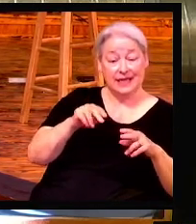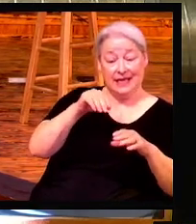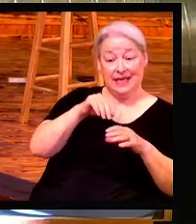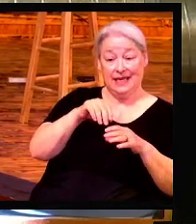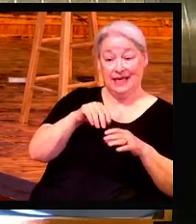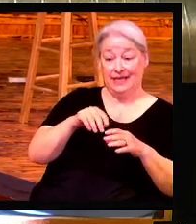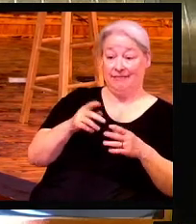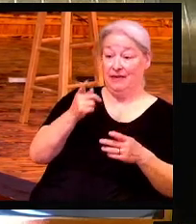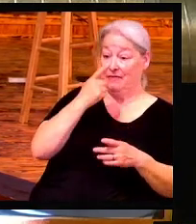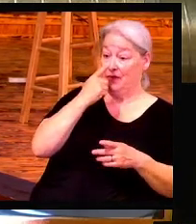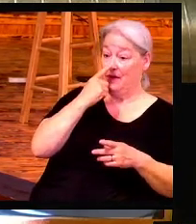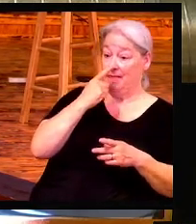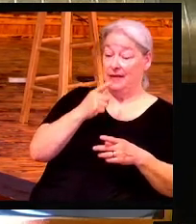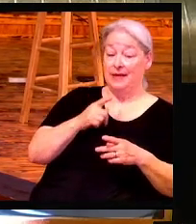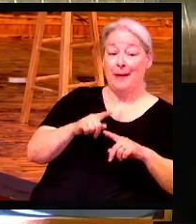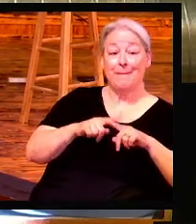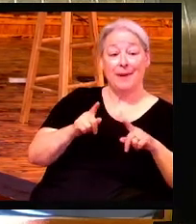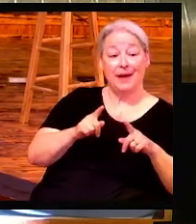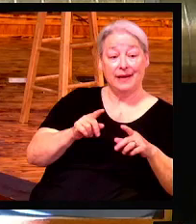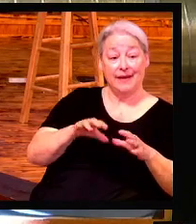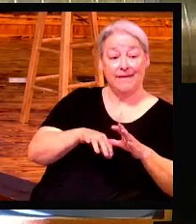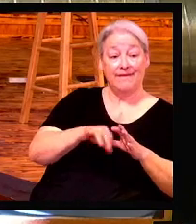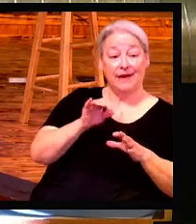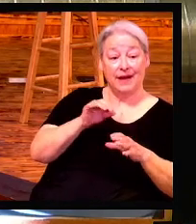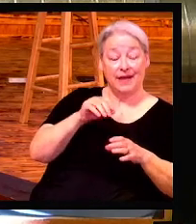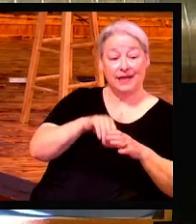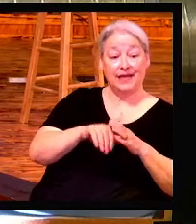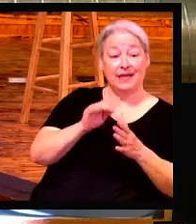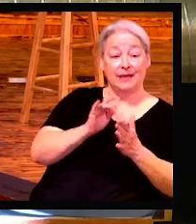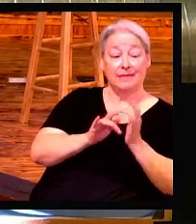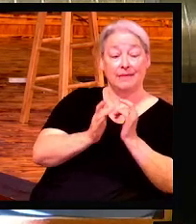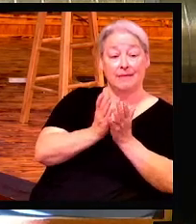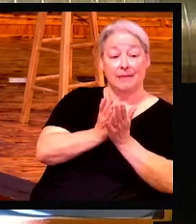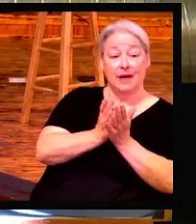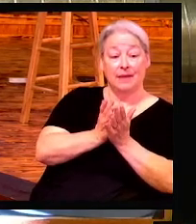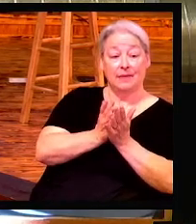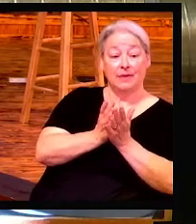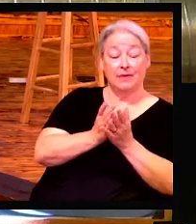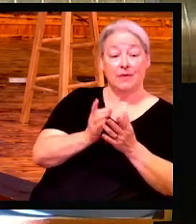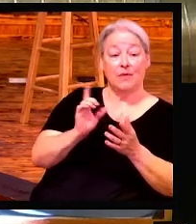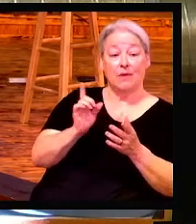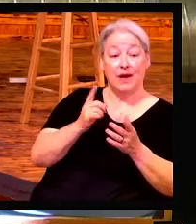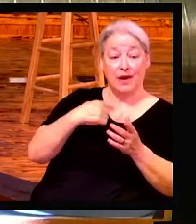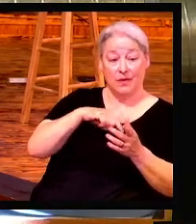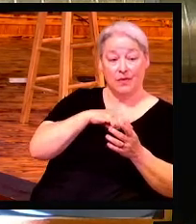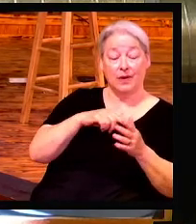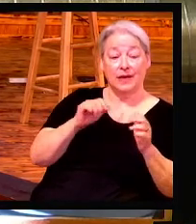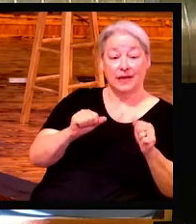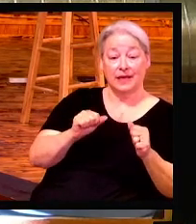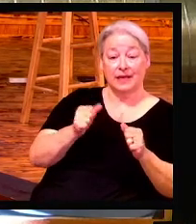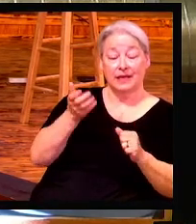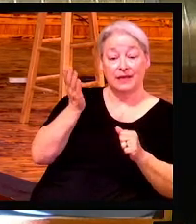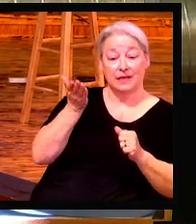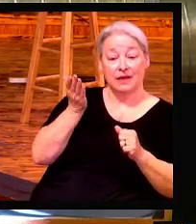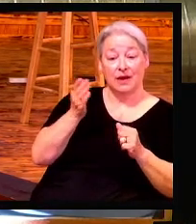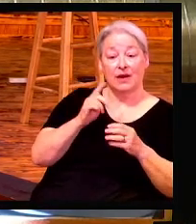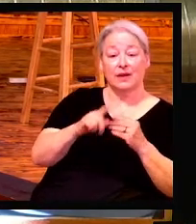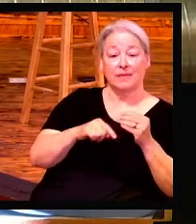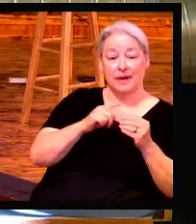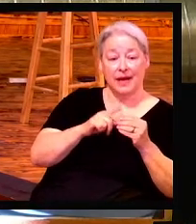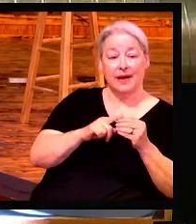Becca. Find somewhere in the Bible where we can talk about it. I think Jesus, and I don't think I know Jesus.